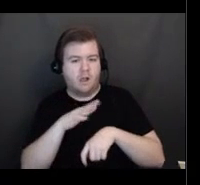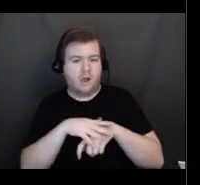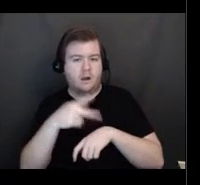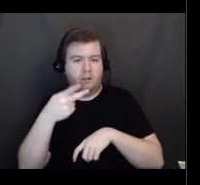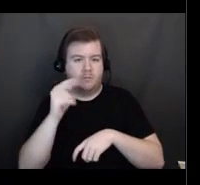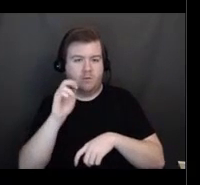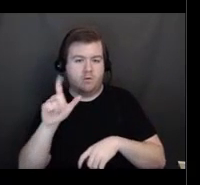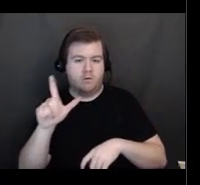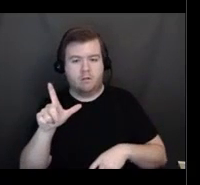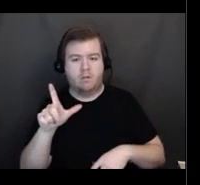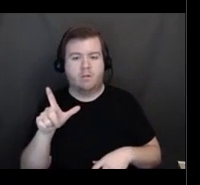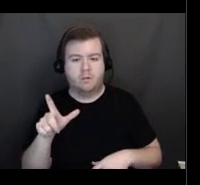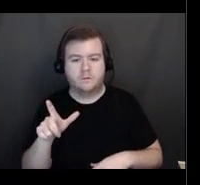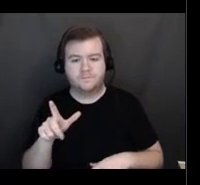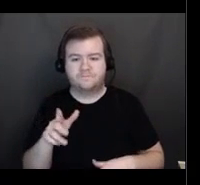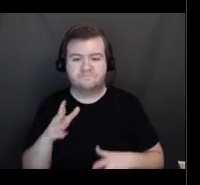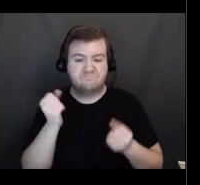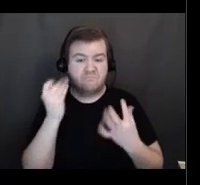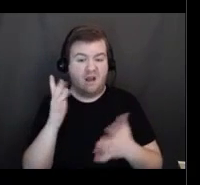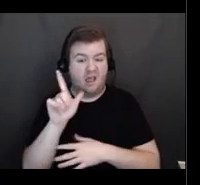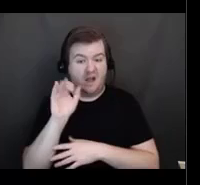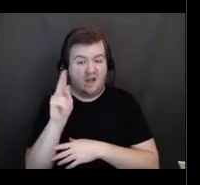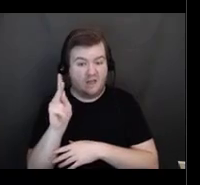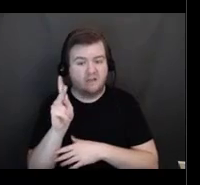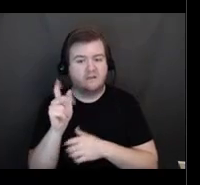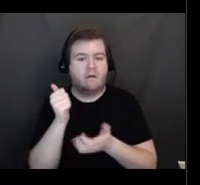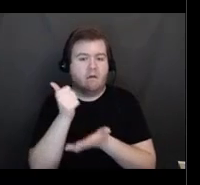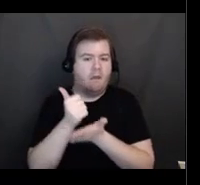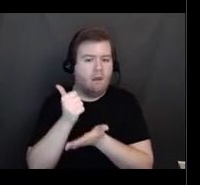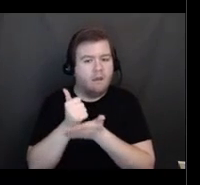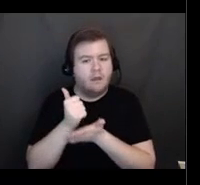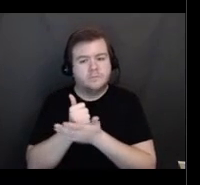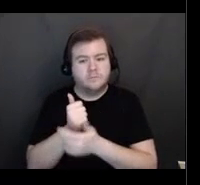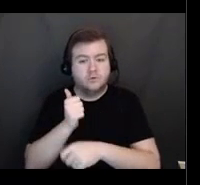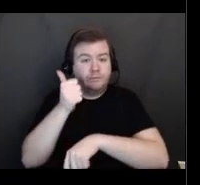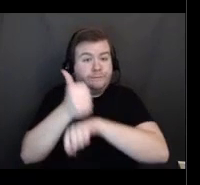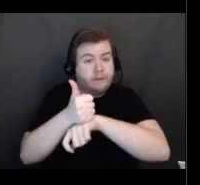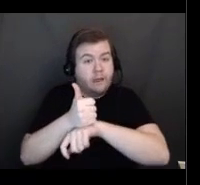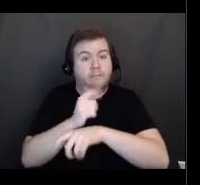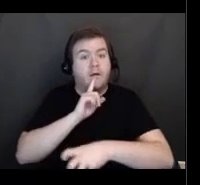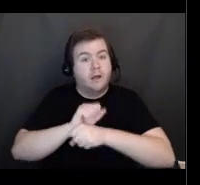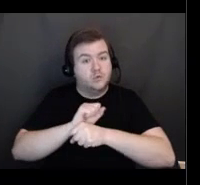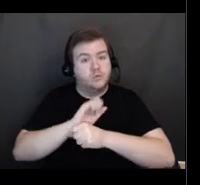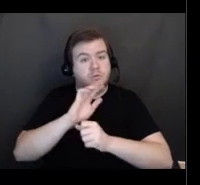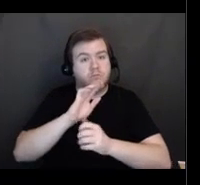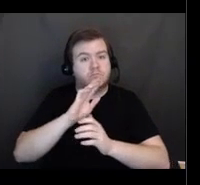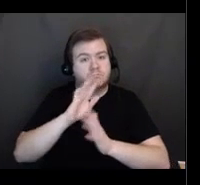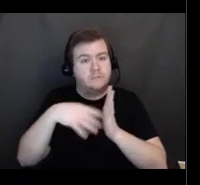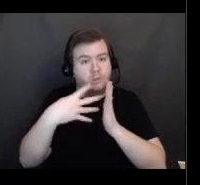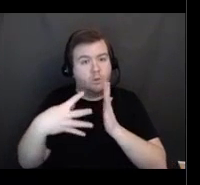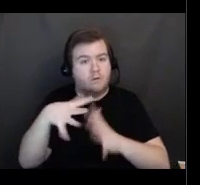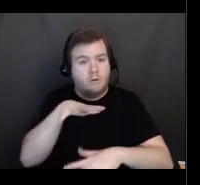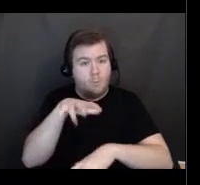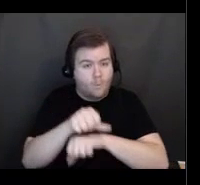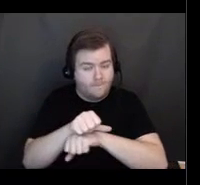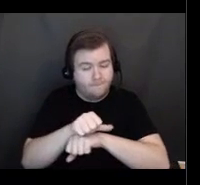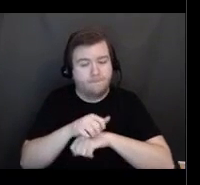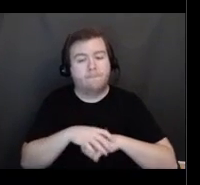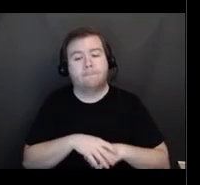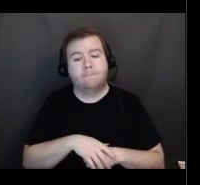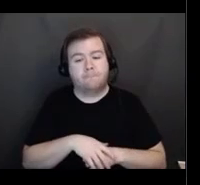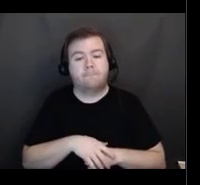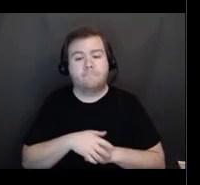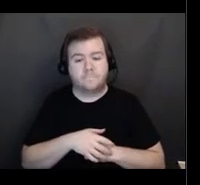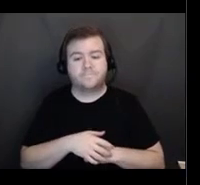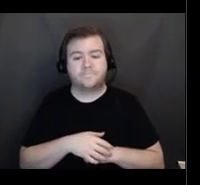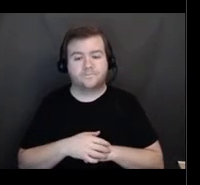And there are links right in there to schedule your vaccine appointment. There are also some